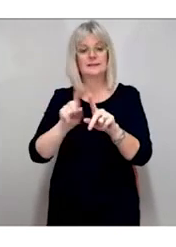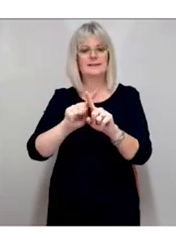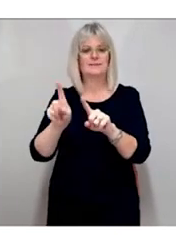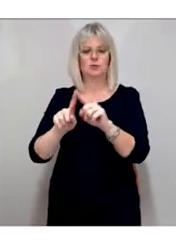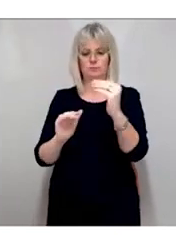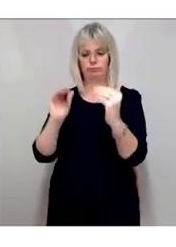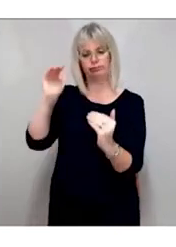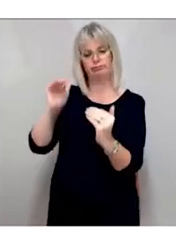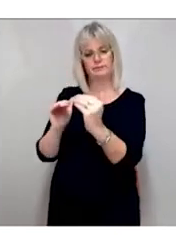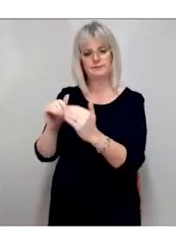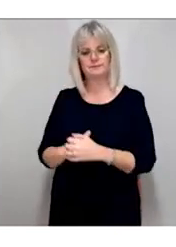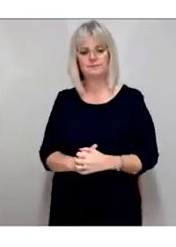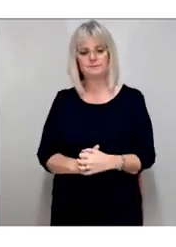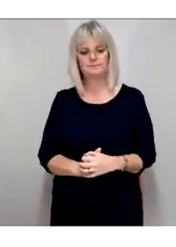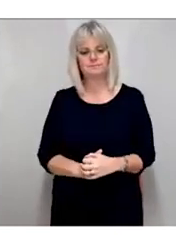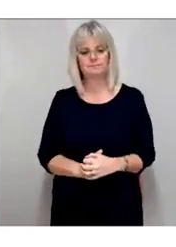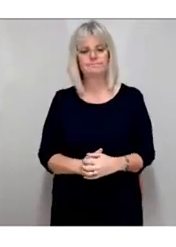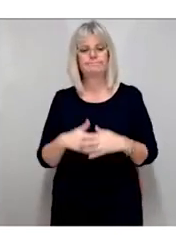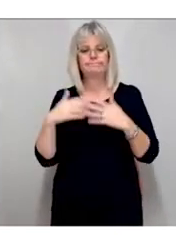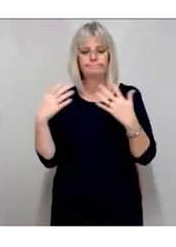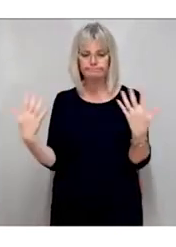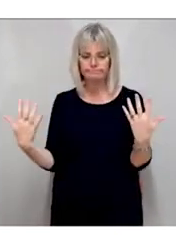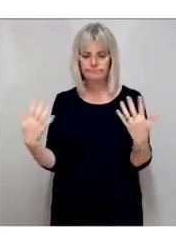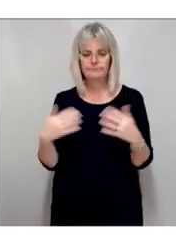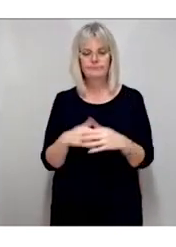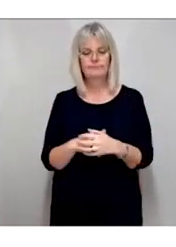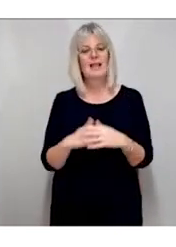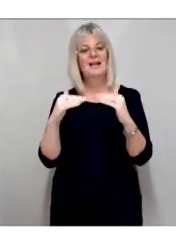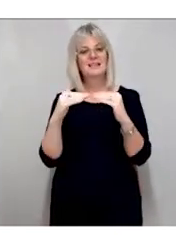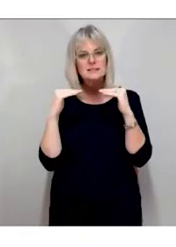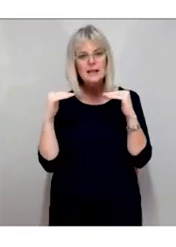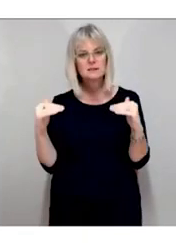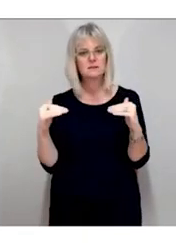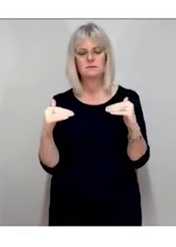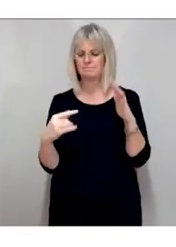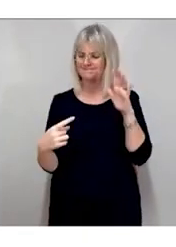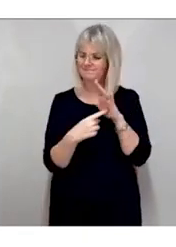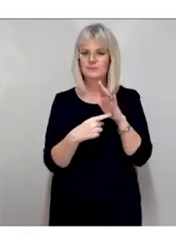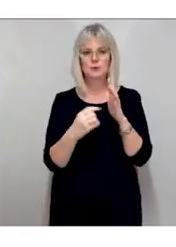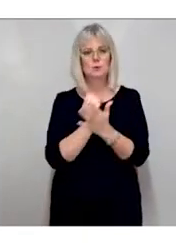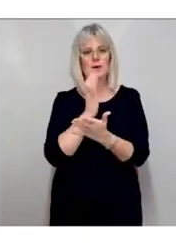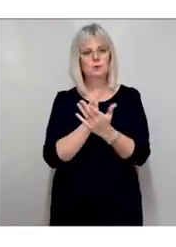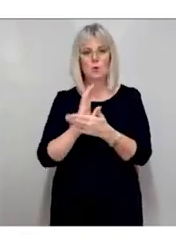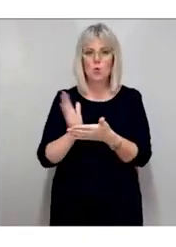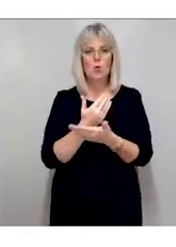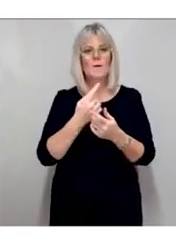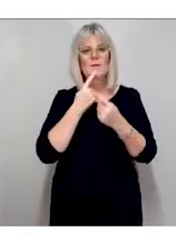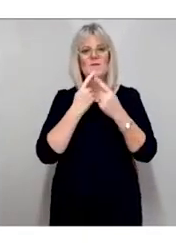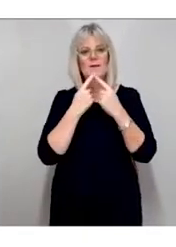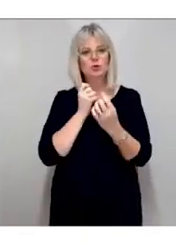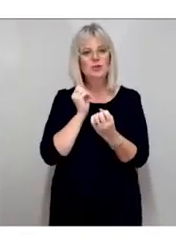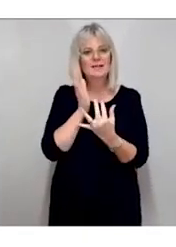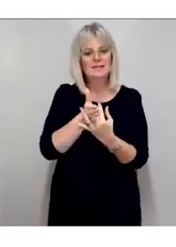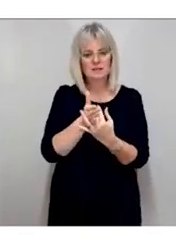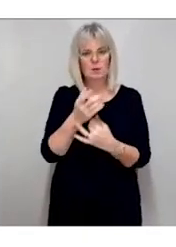Standards Standards play a critical role in ensuring that all information is accessible to everyone by